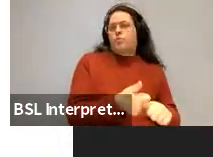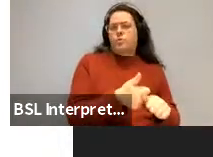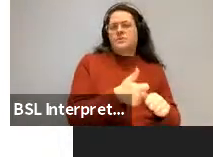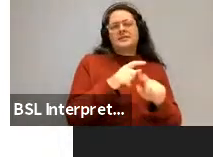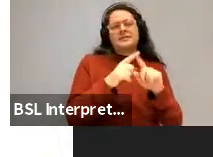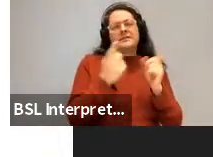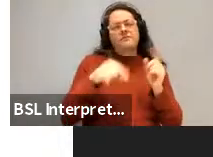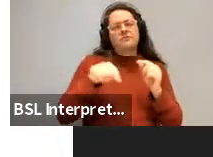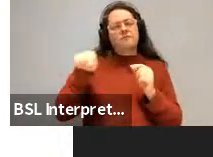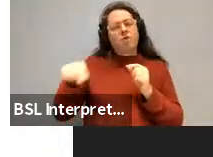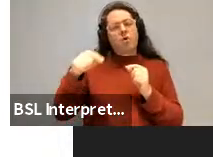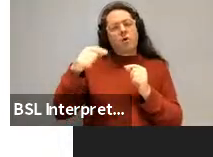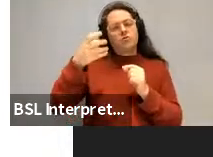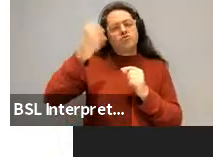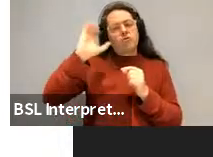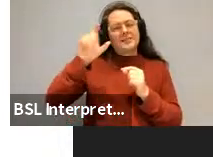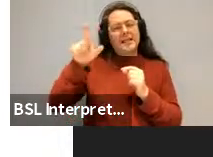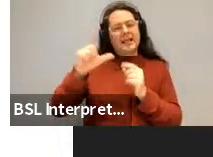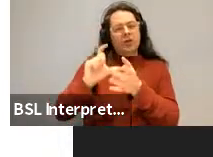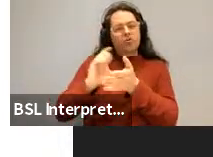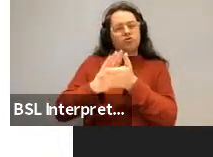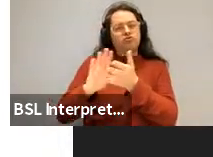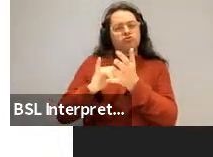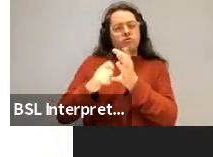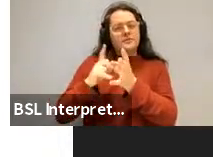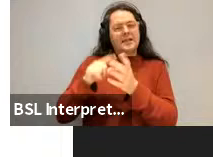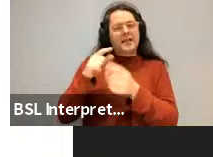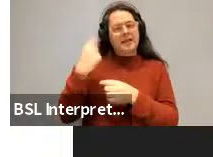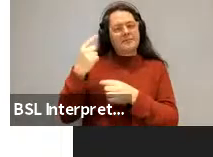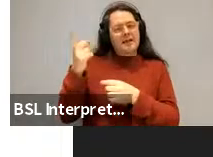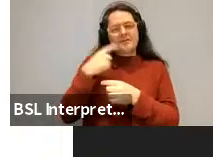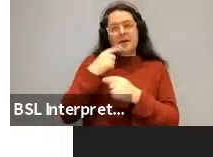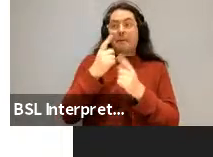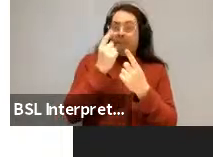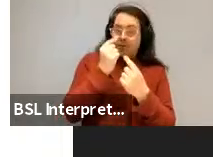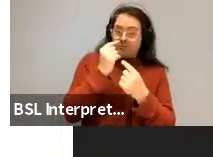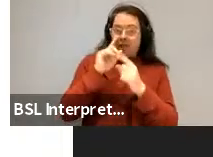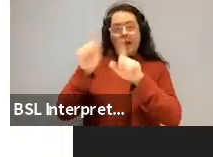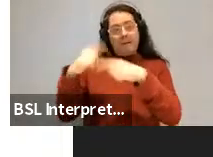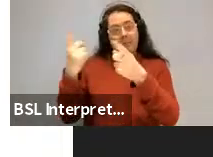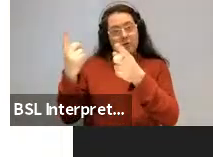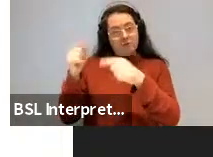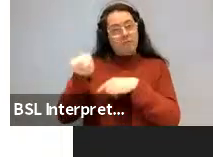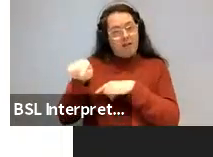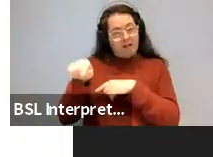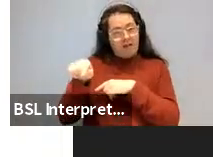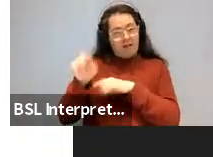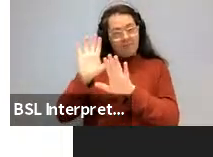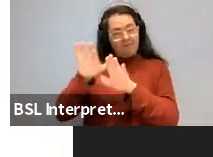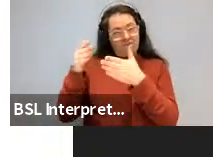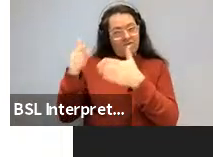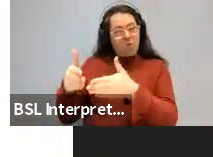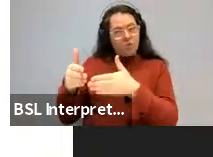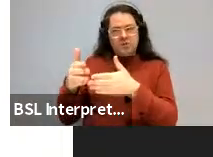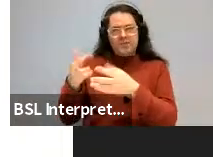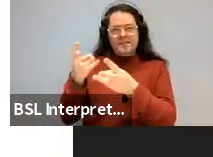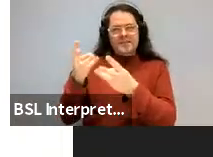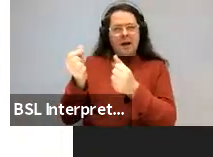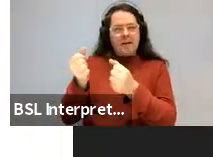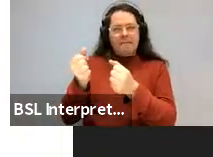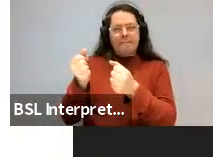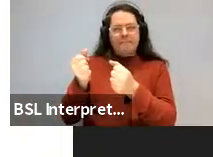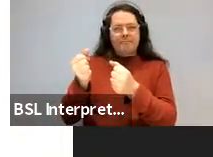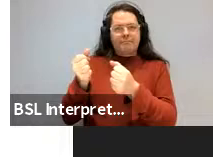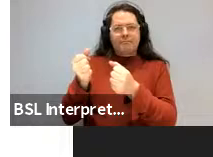frequency. It focuses instead on possible versus impossible, you know, which focuses the attention on the existence of some sort of categorical